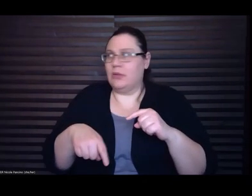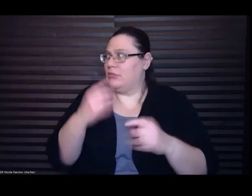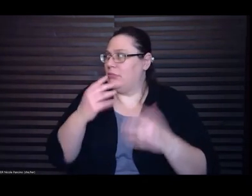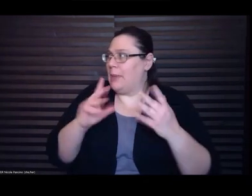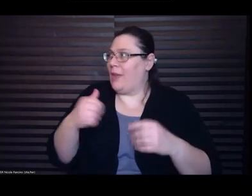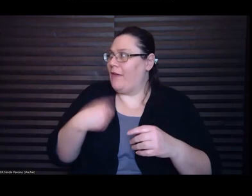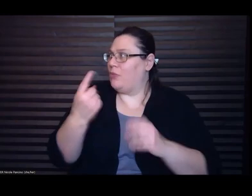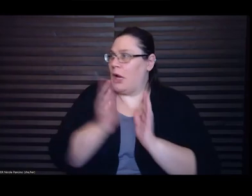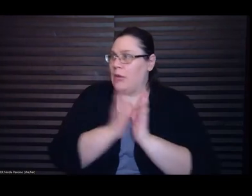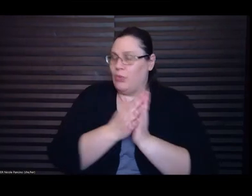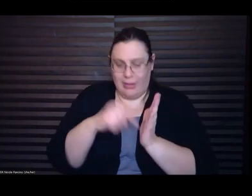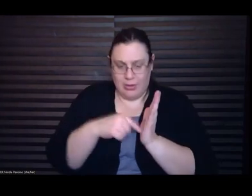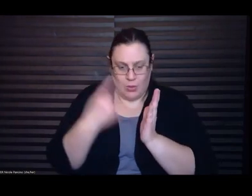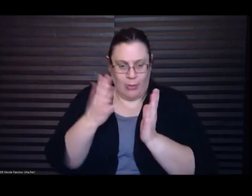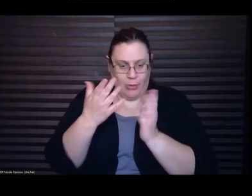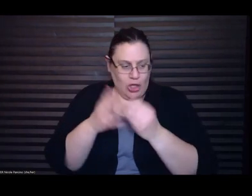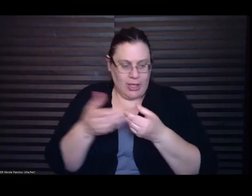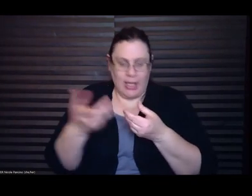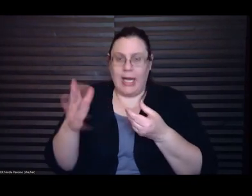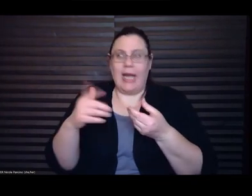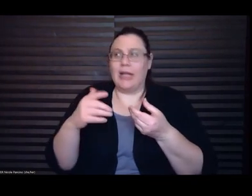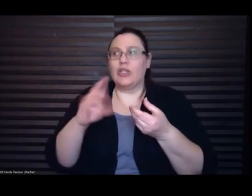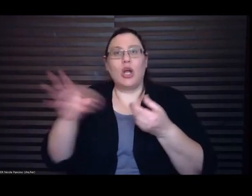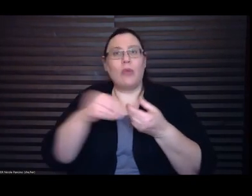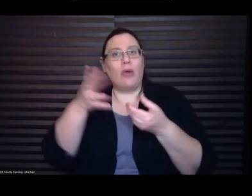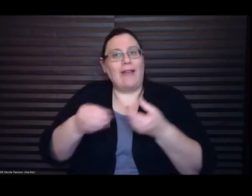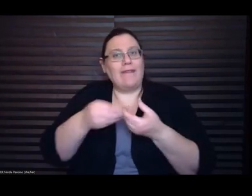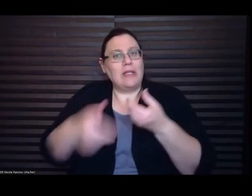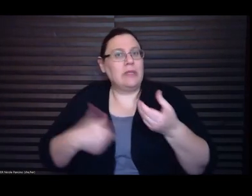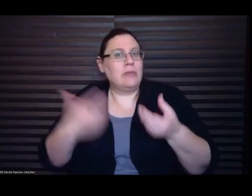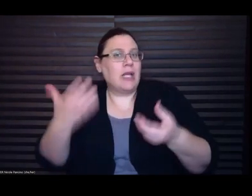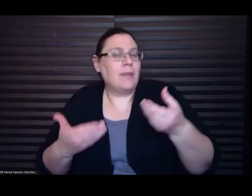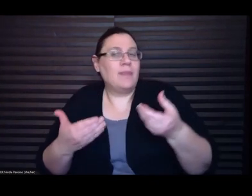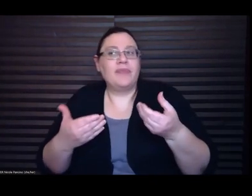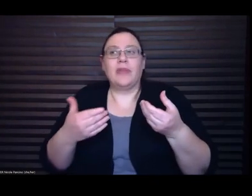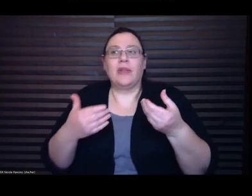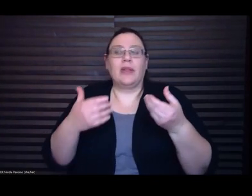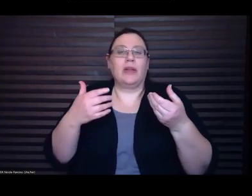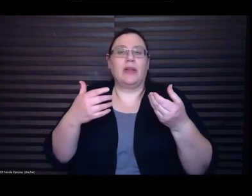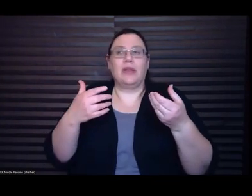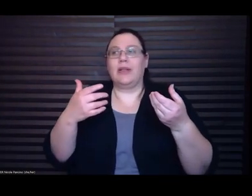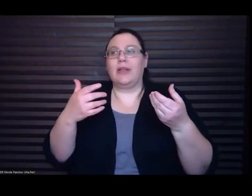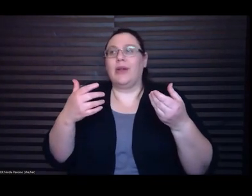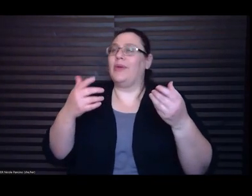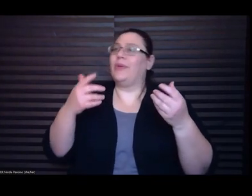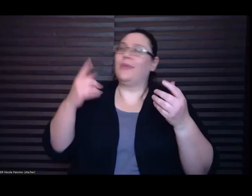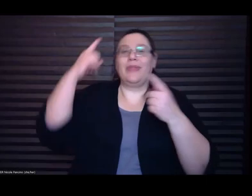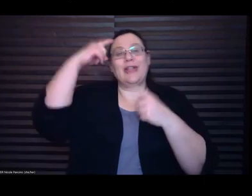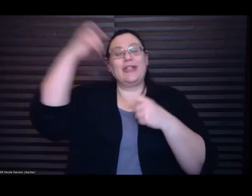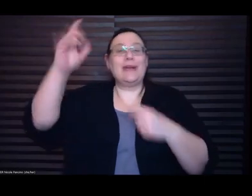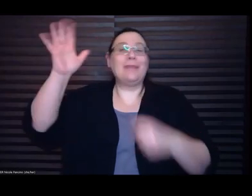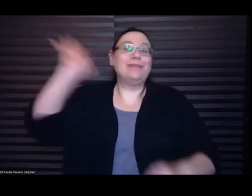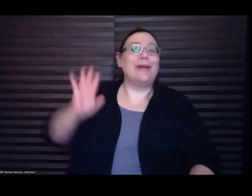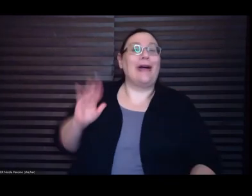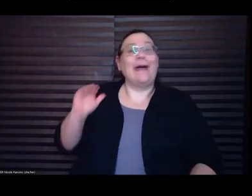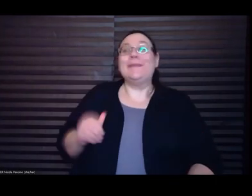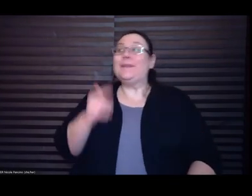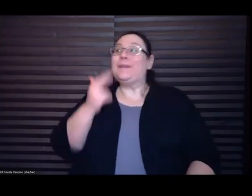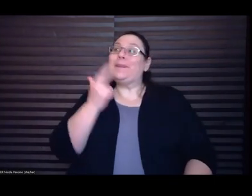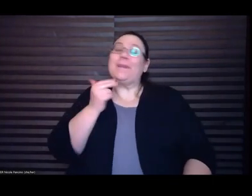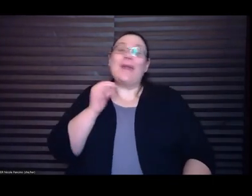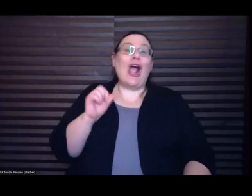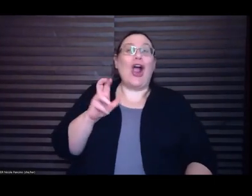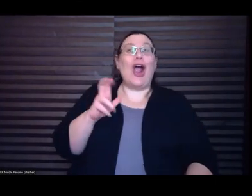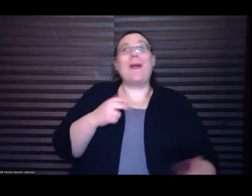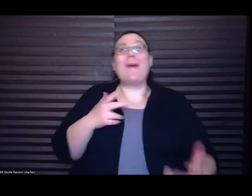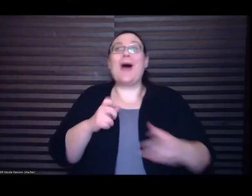you know the culmination of the dream of like little like desperately wanted to write a book and it's like hey that's that's the thing I did the thing and I